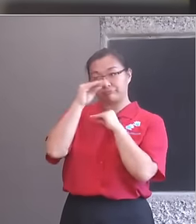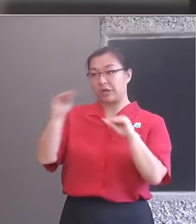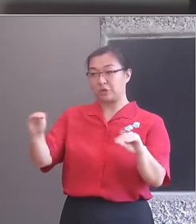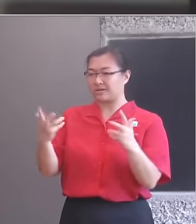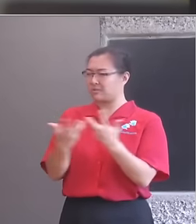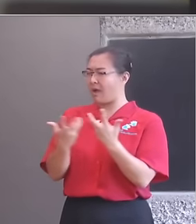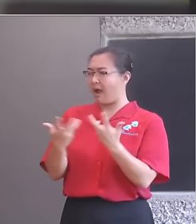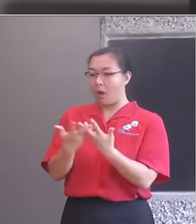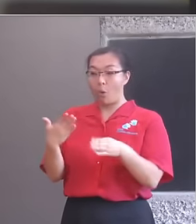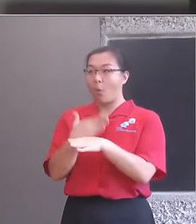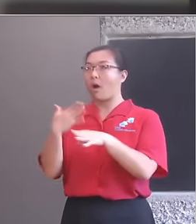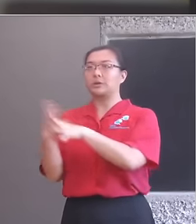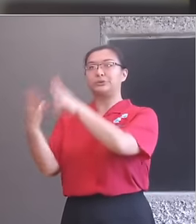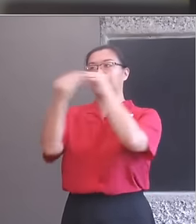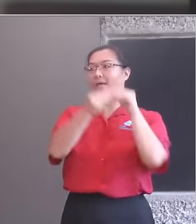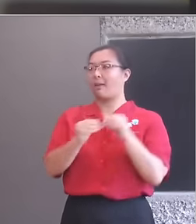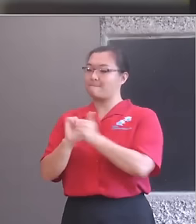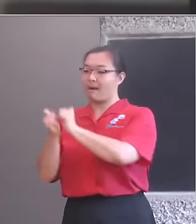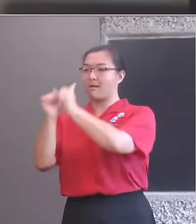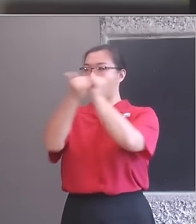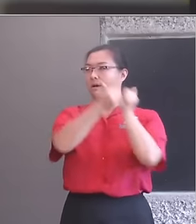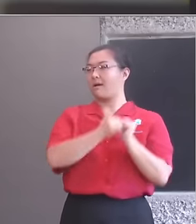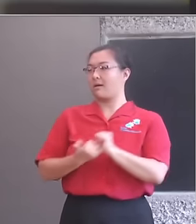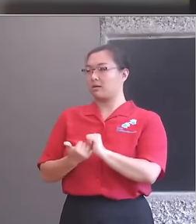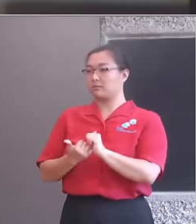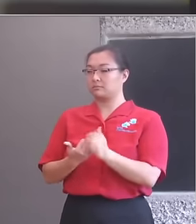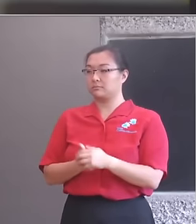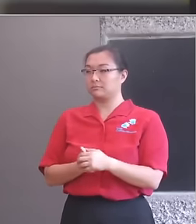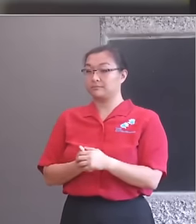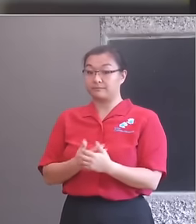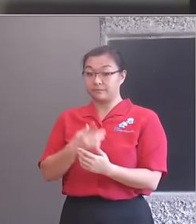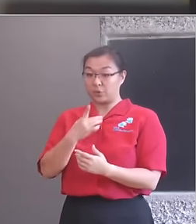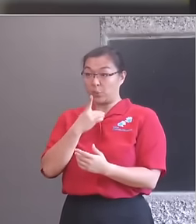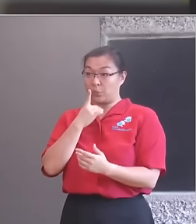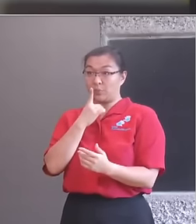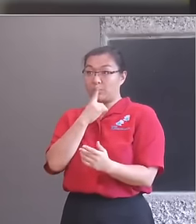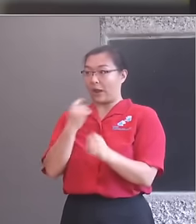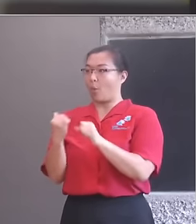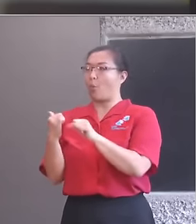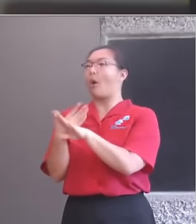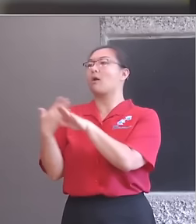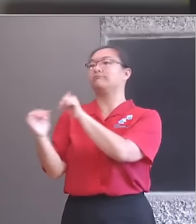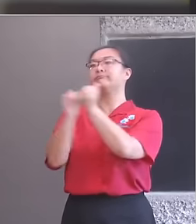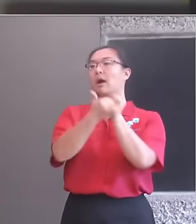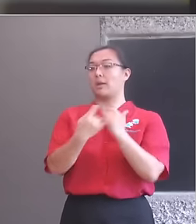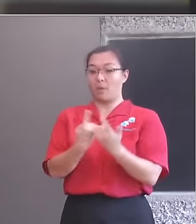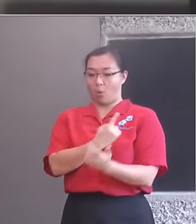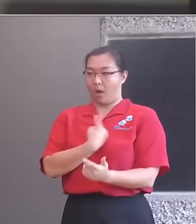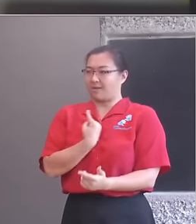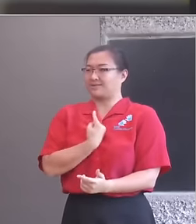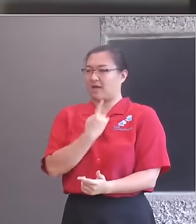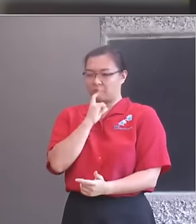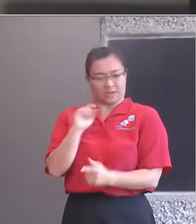not only can we get more out of our local partners, but we can also challenge ourselves to do more. So for example, arts